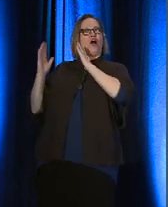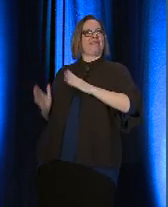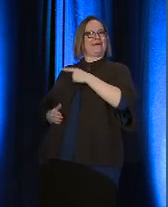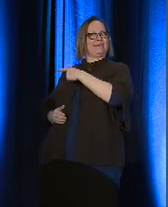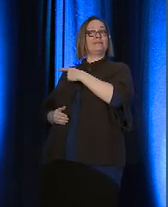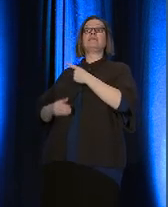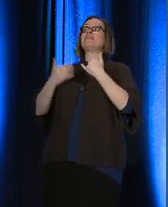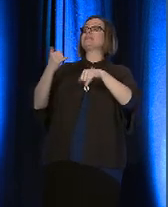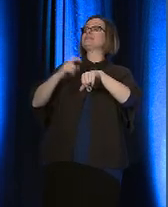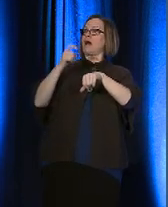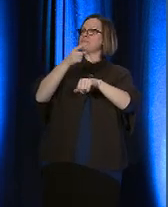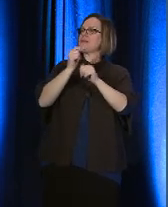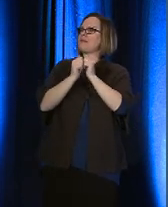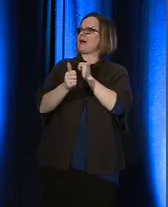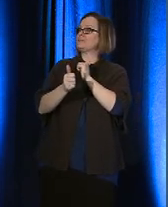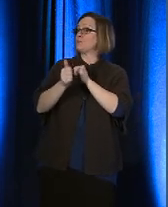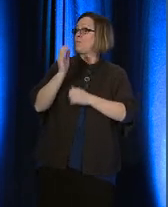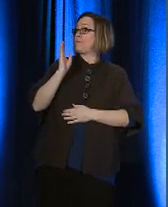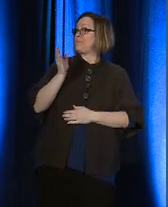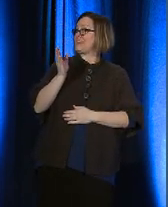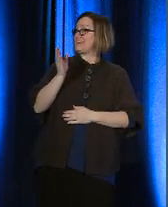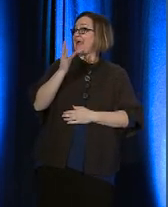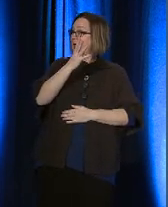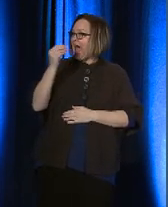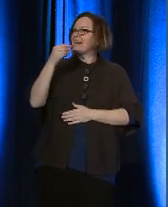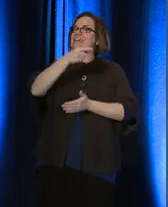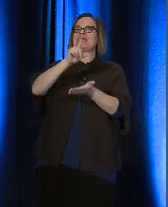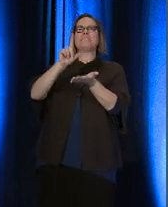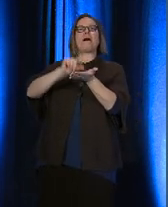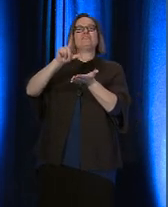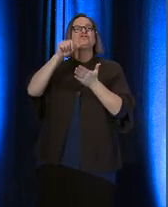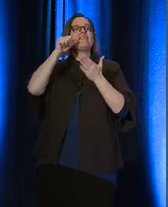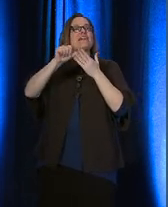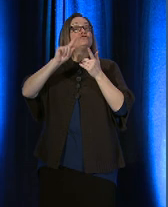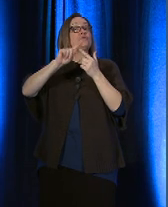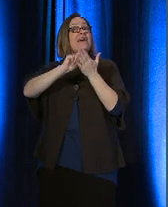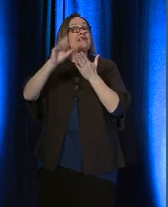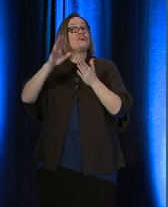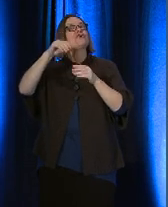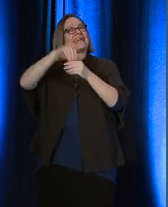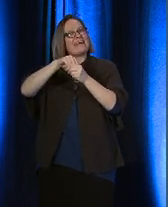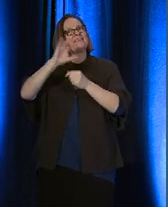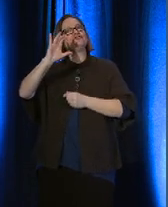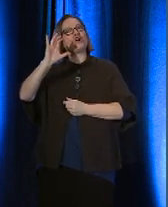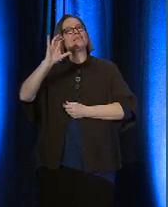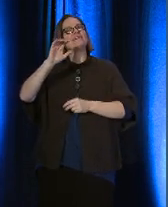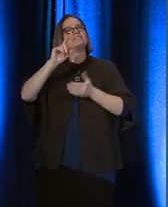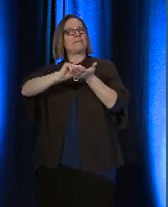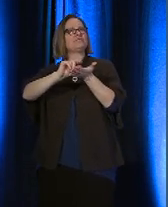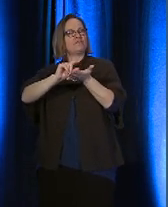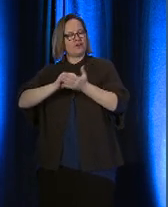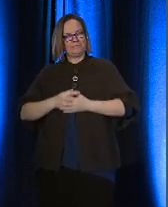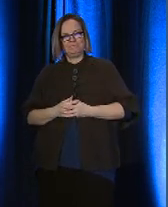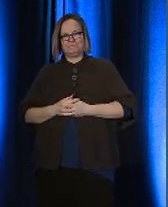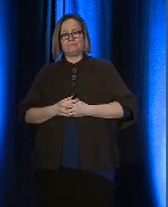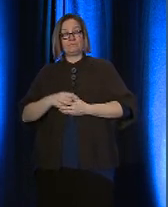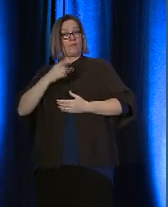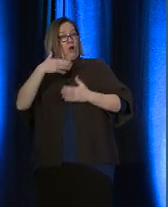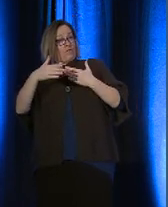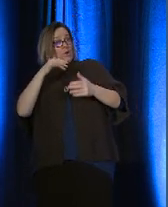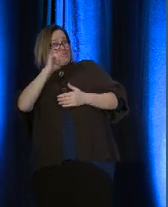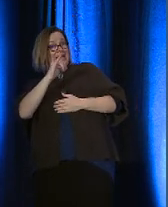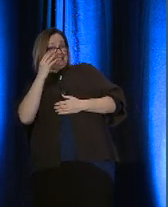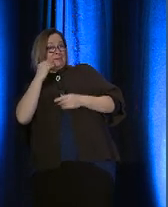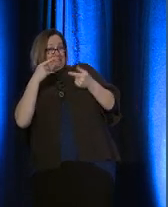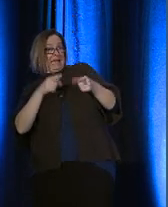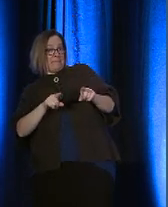time, he passed, with a B, and he published a letter to the editor in the Charlotte Observer. Although this experience happened more than